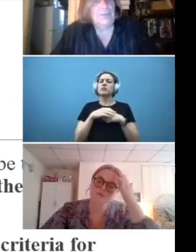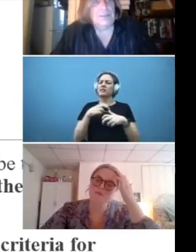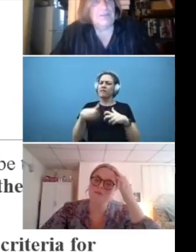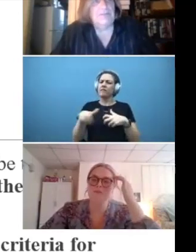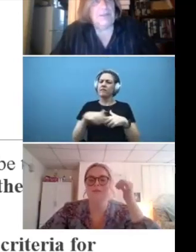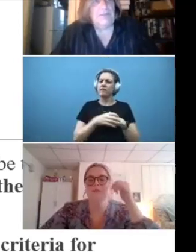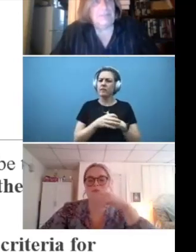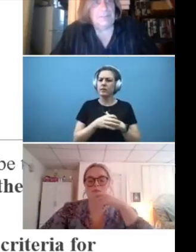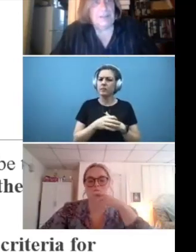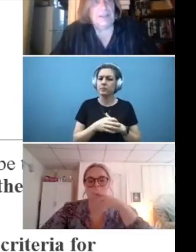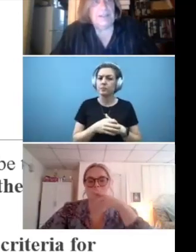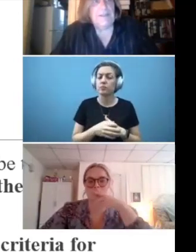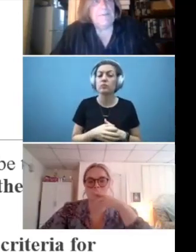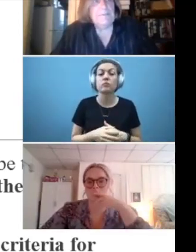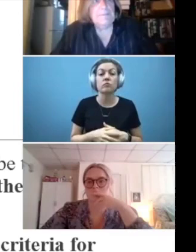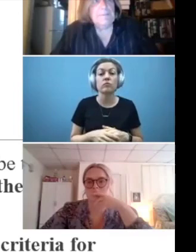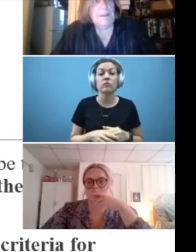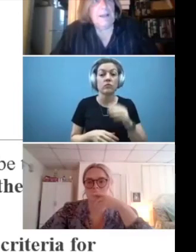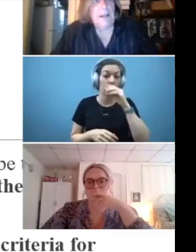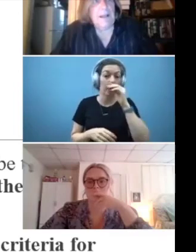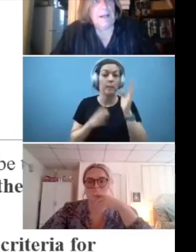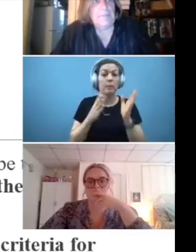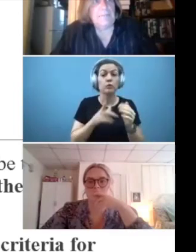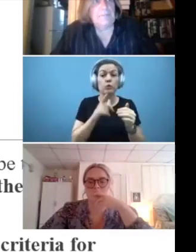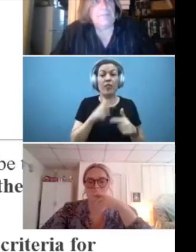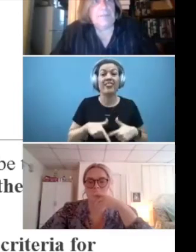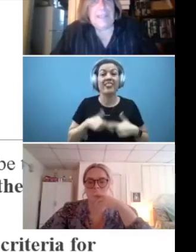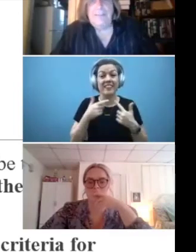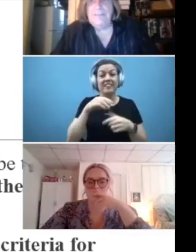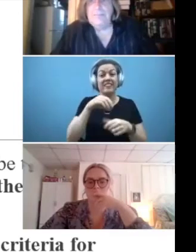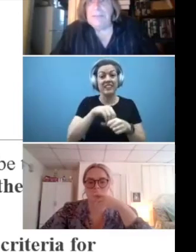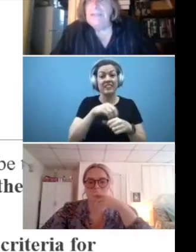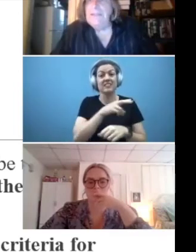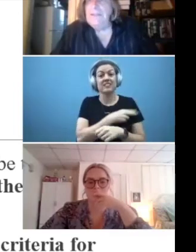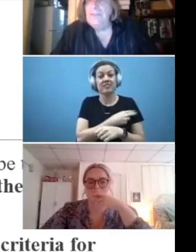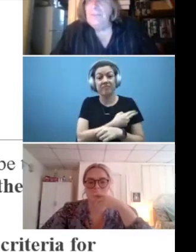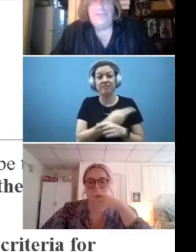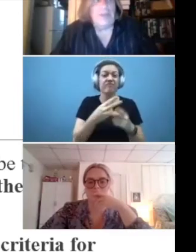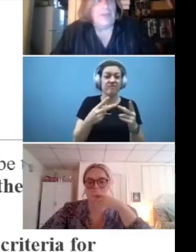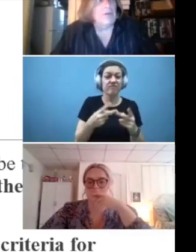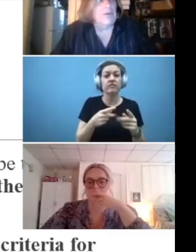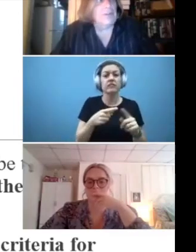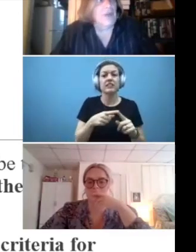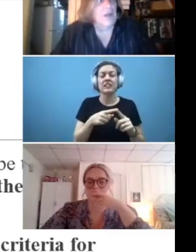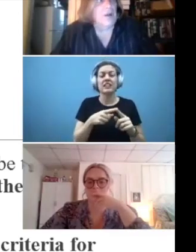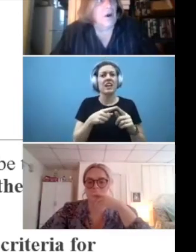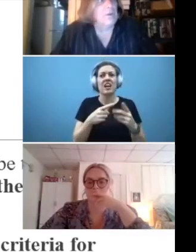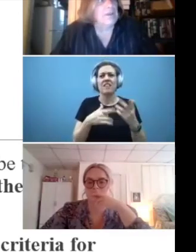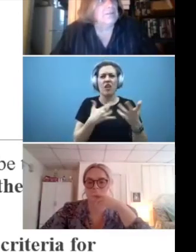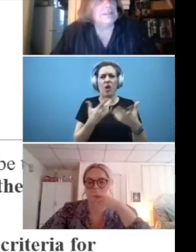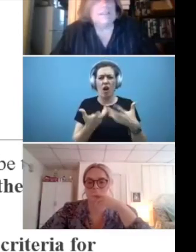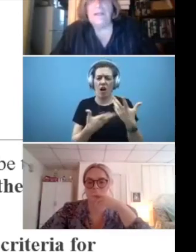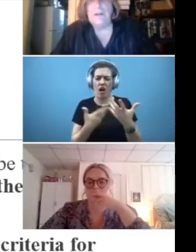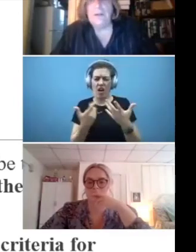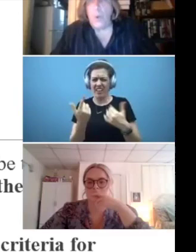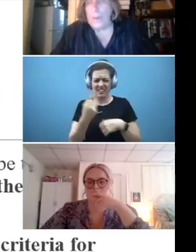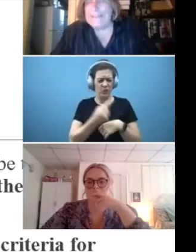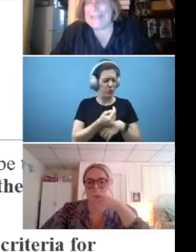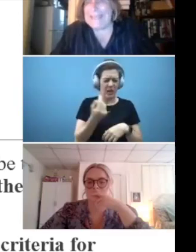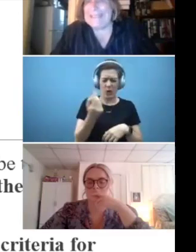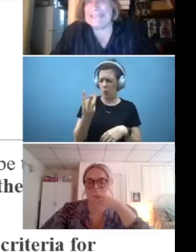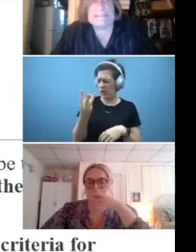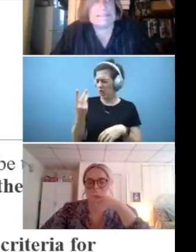persons live in a facility, um, days blend into each other. It's not always clear